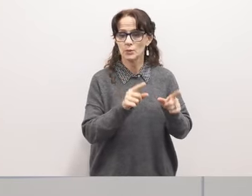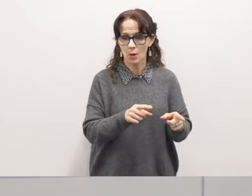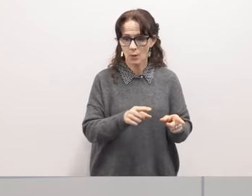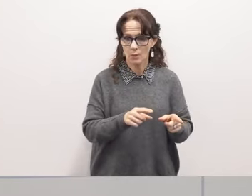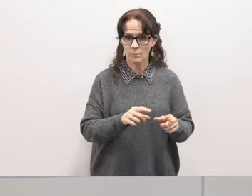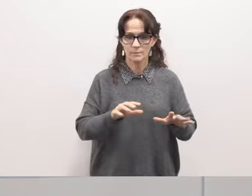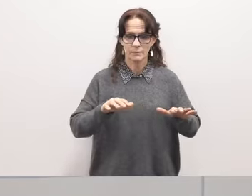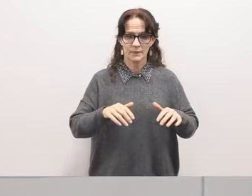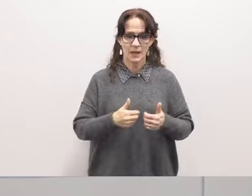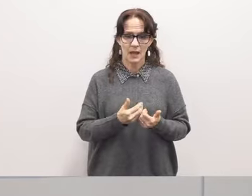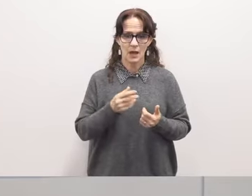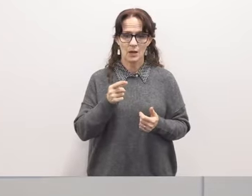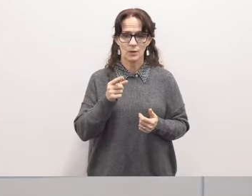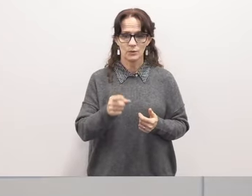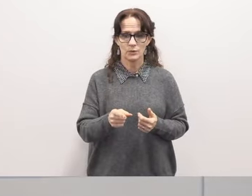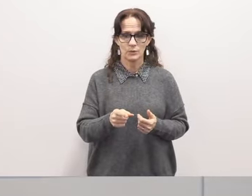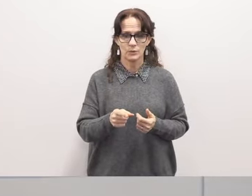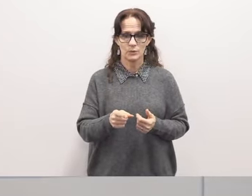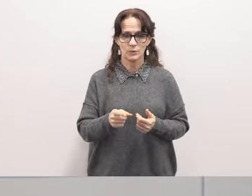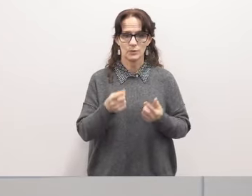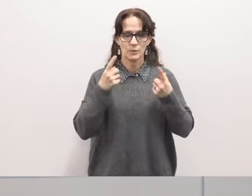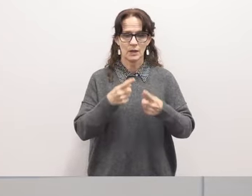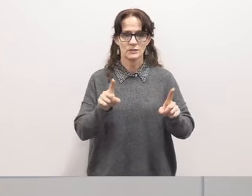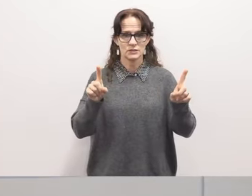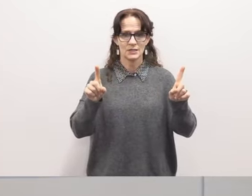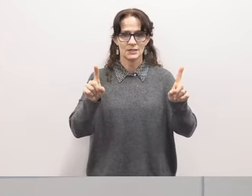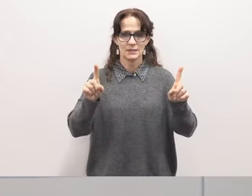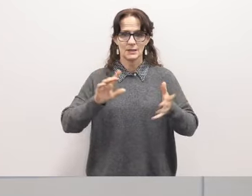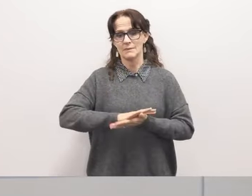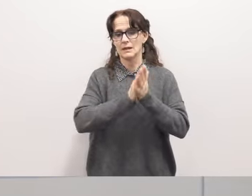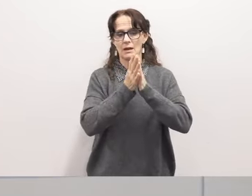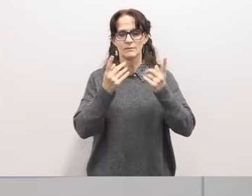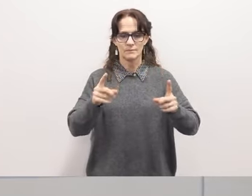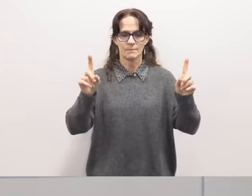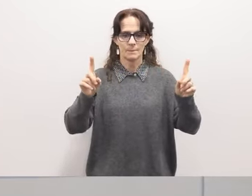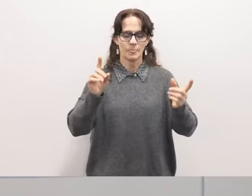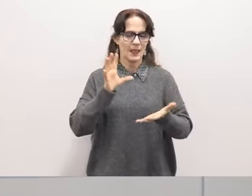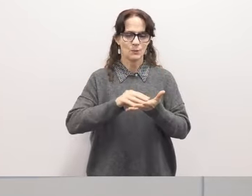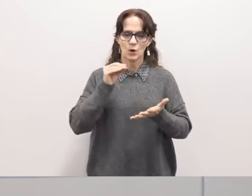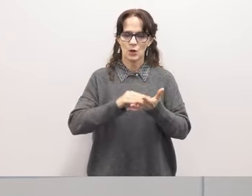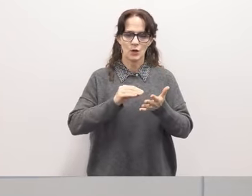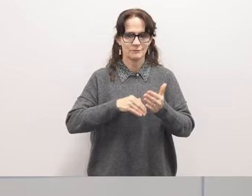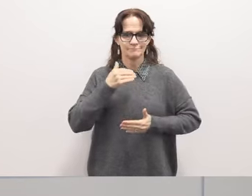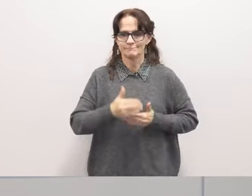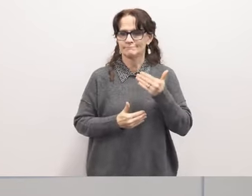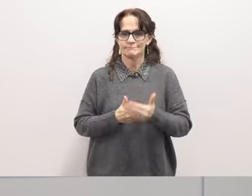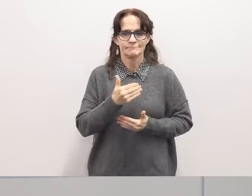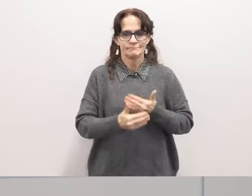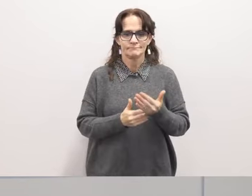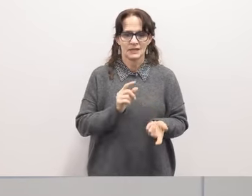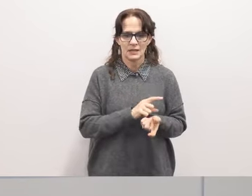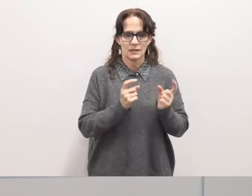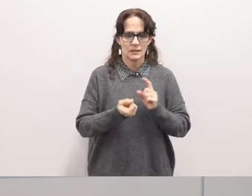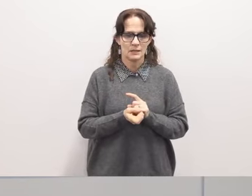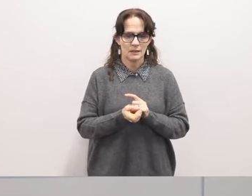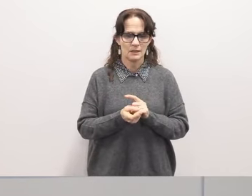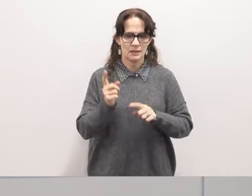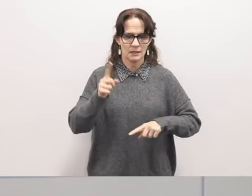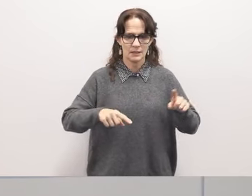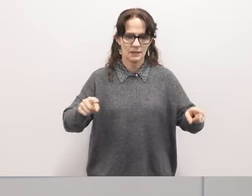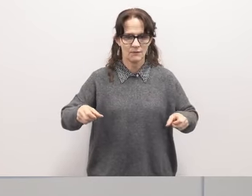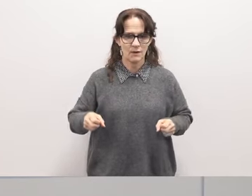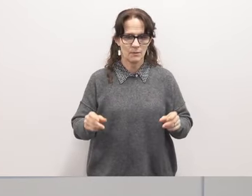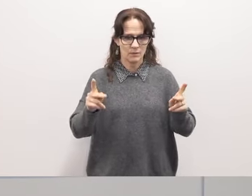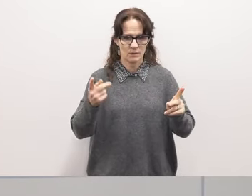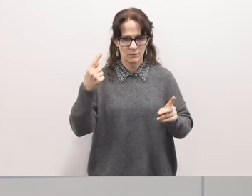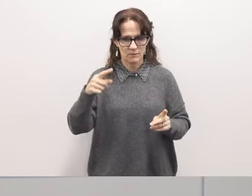how you achieve success and we are learning as things change that we provide different opportunities